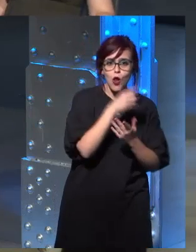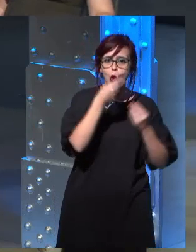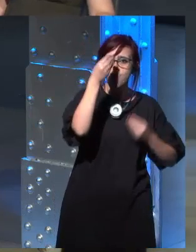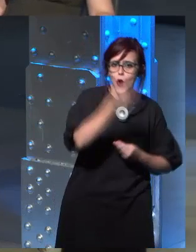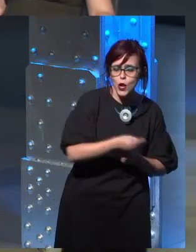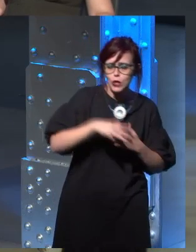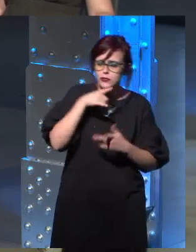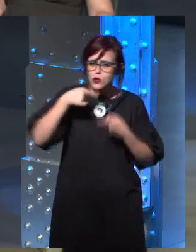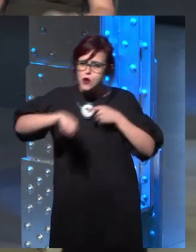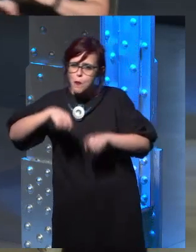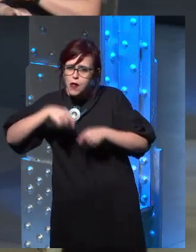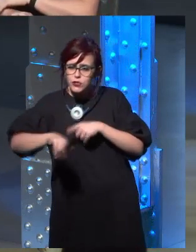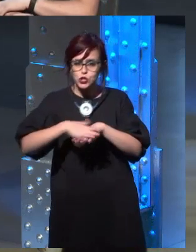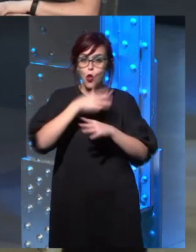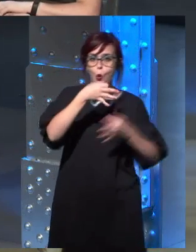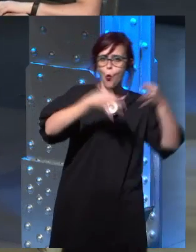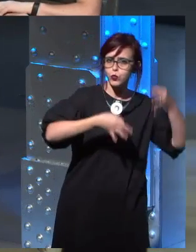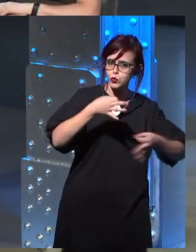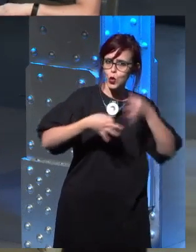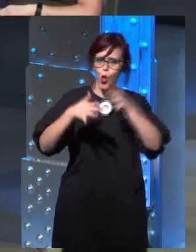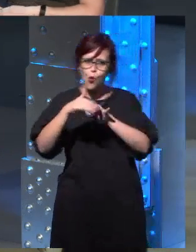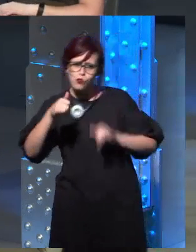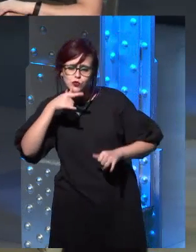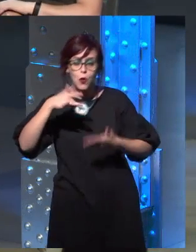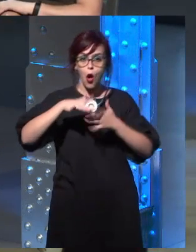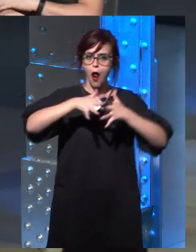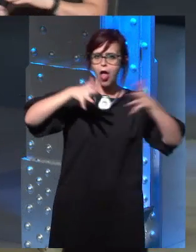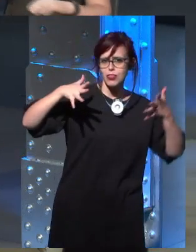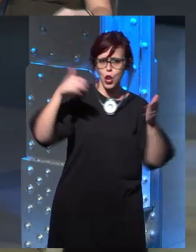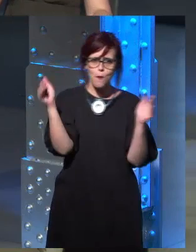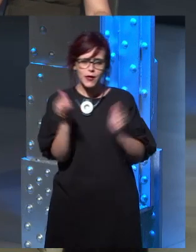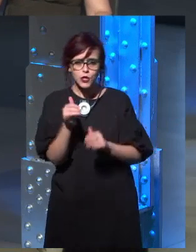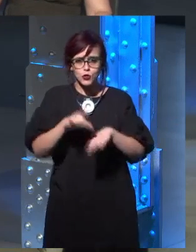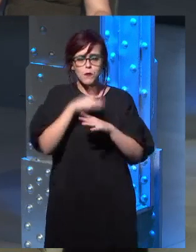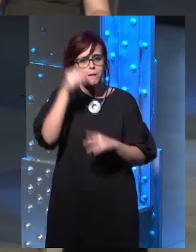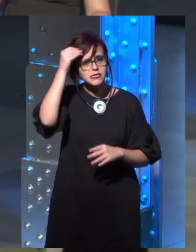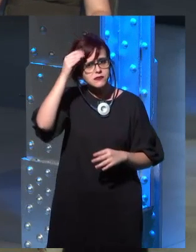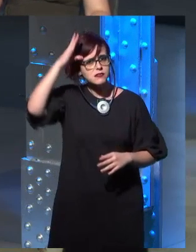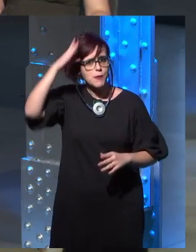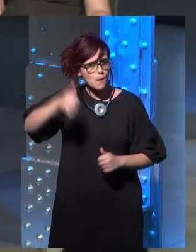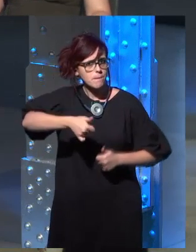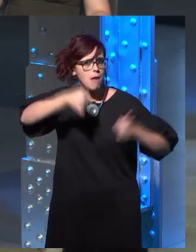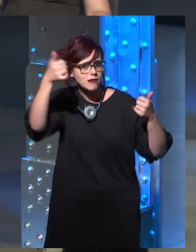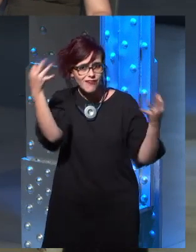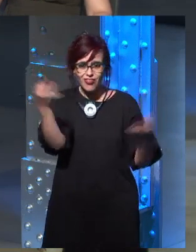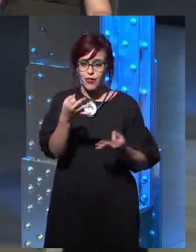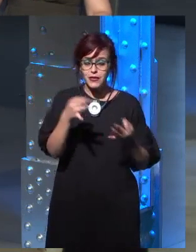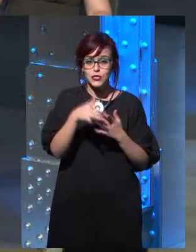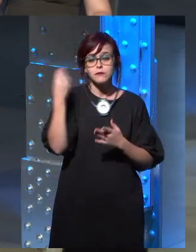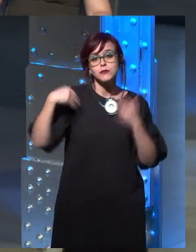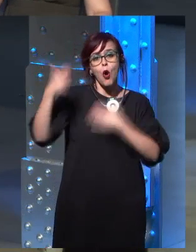If you can hear the interpreting into English, can you please look and make a sign to the booth? We are at the end of the room.